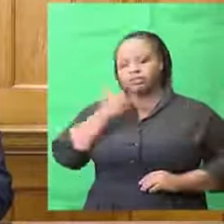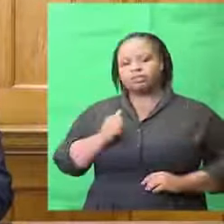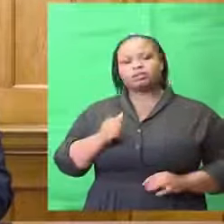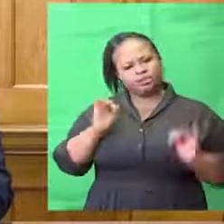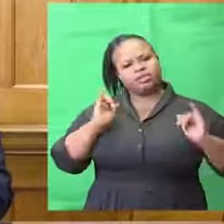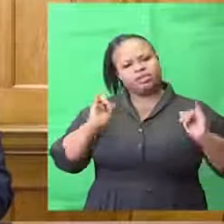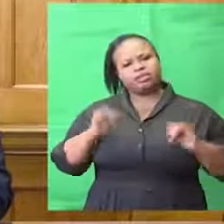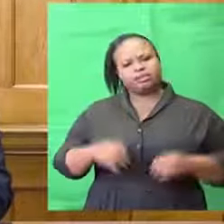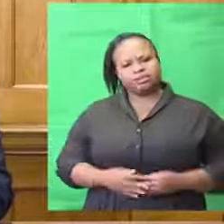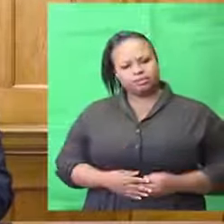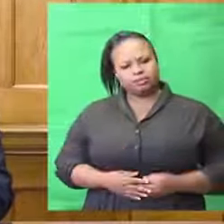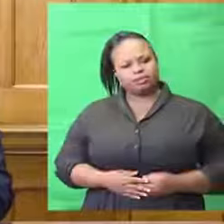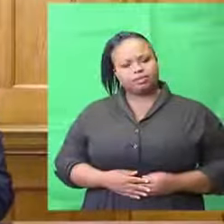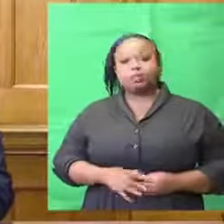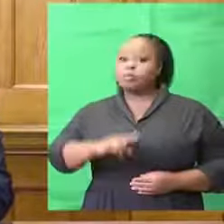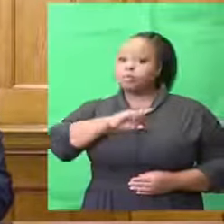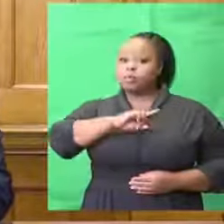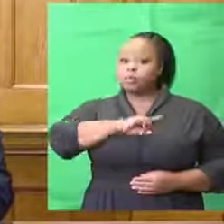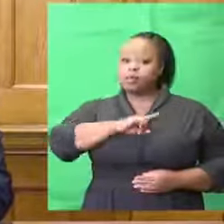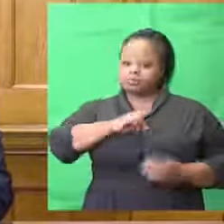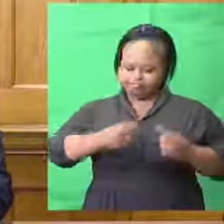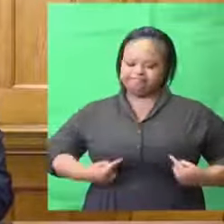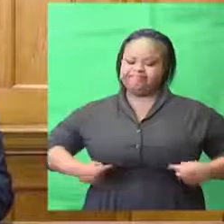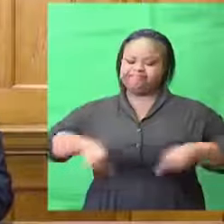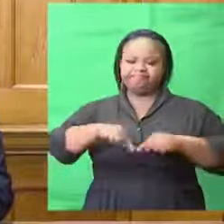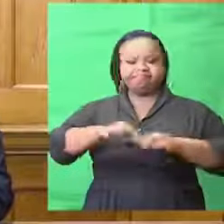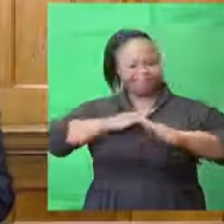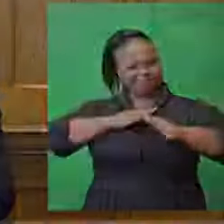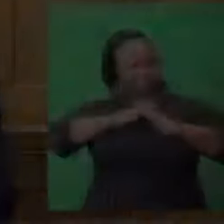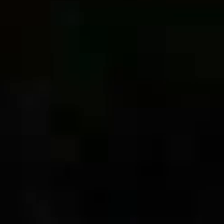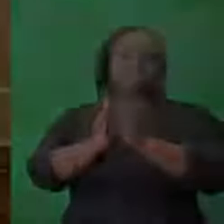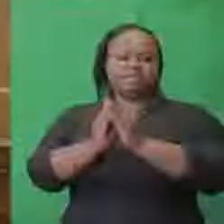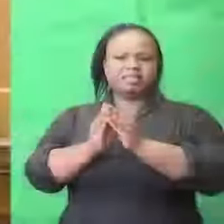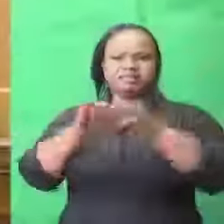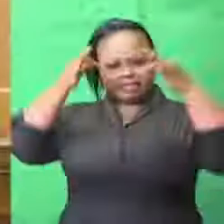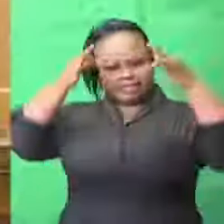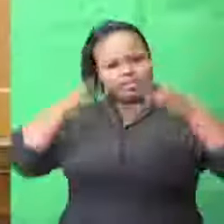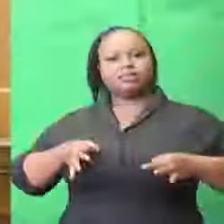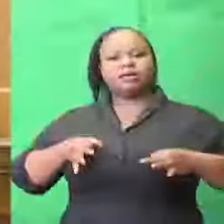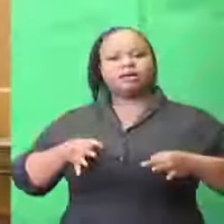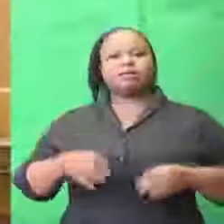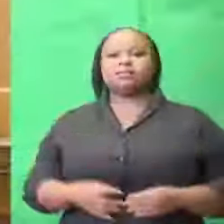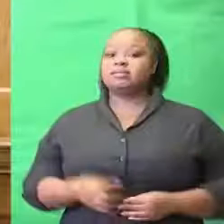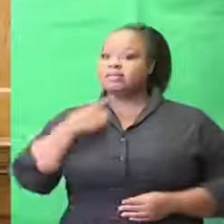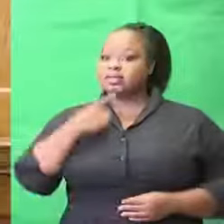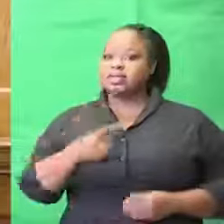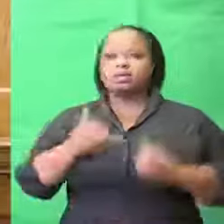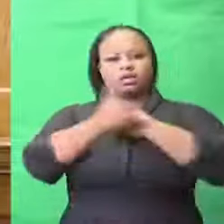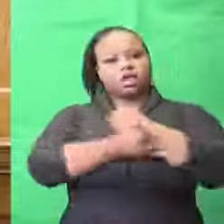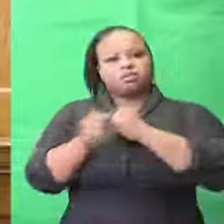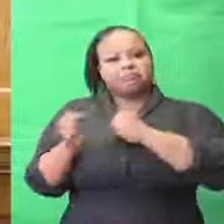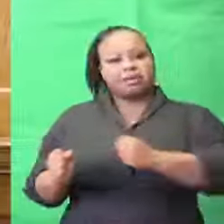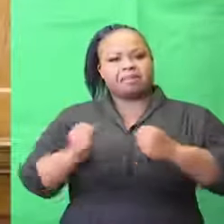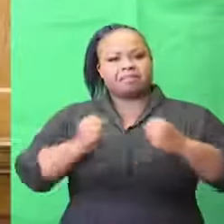seriously so that we are able to defend our people. The country should remain